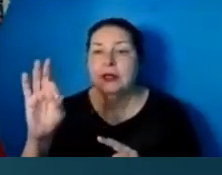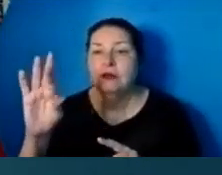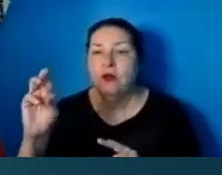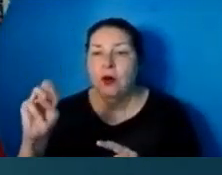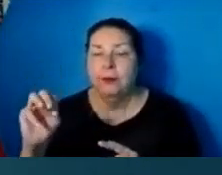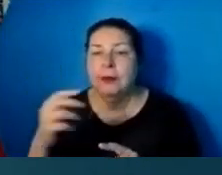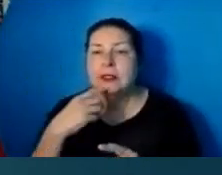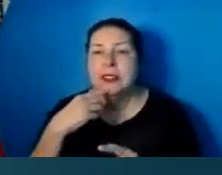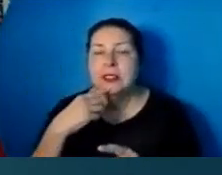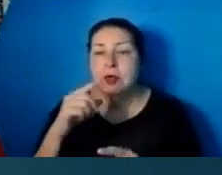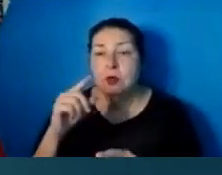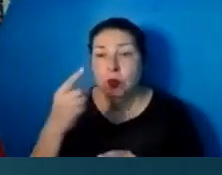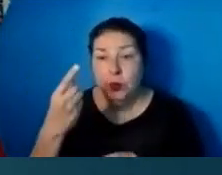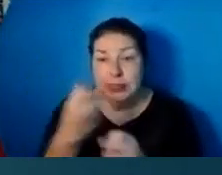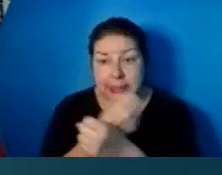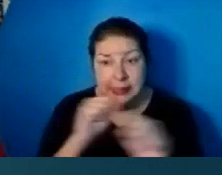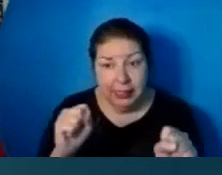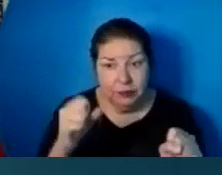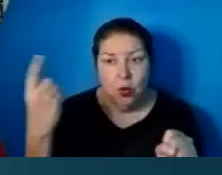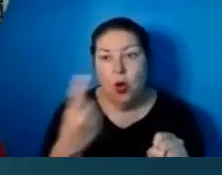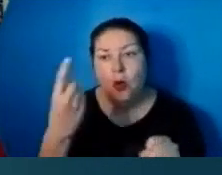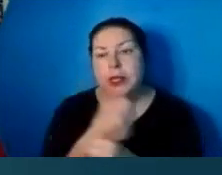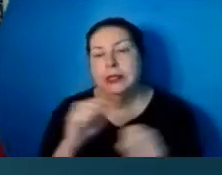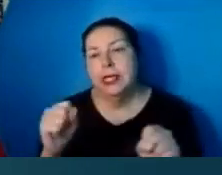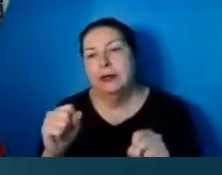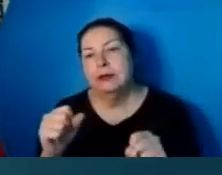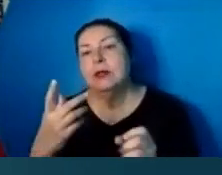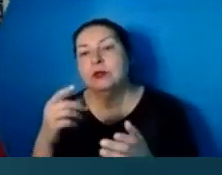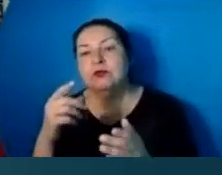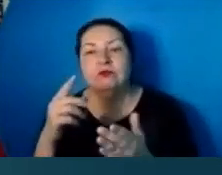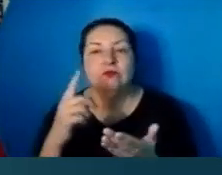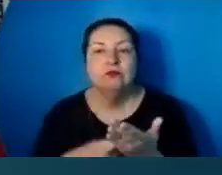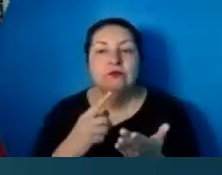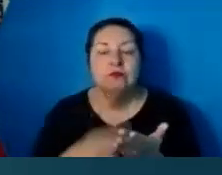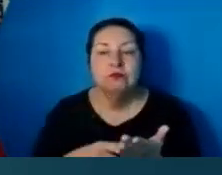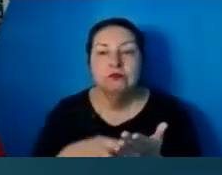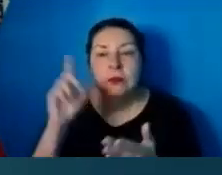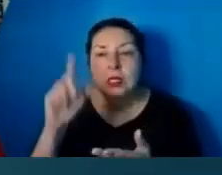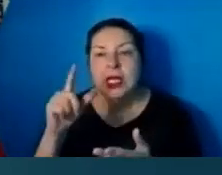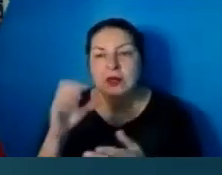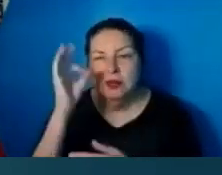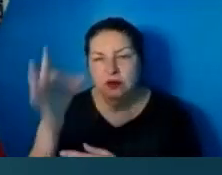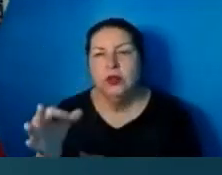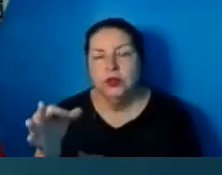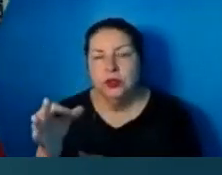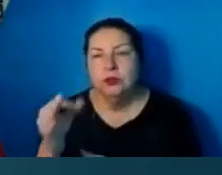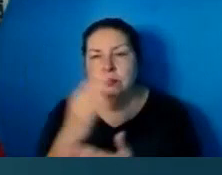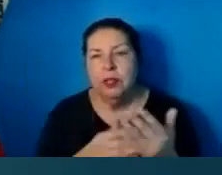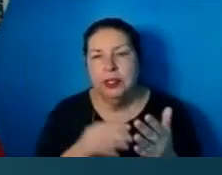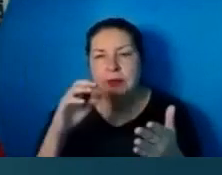always saved. And we will get into that in a future part of the study.